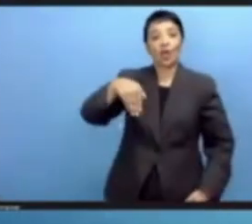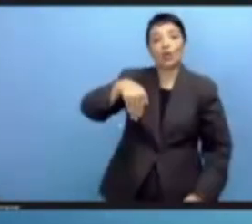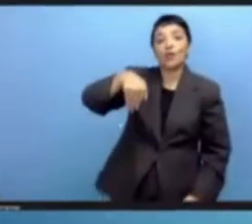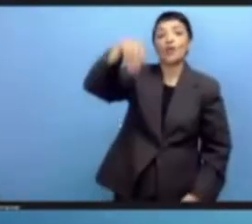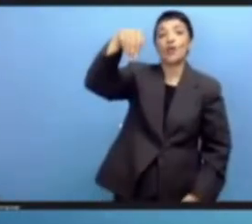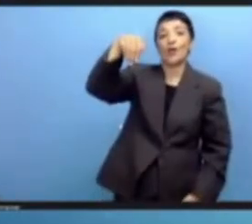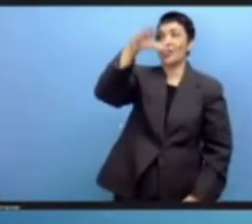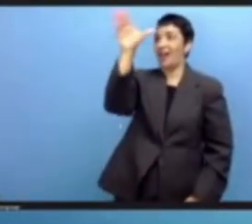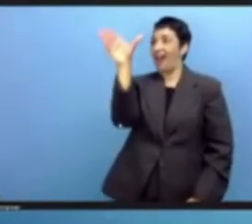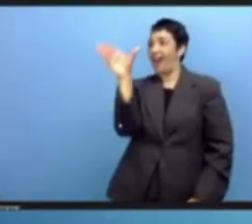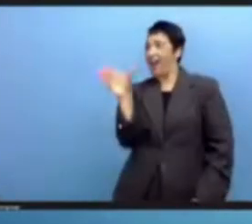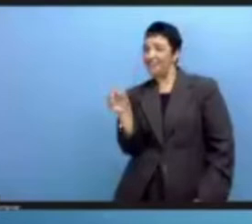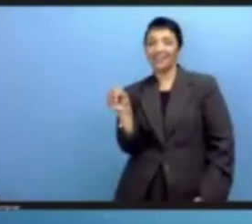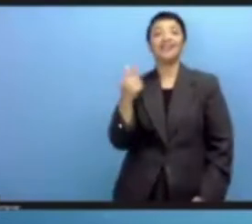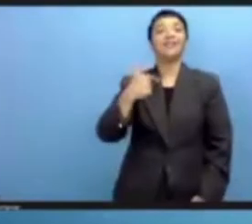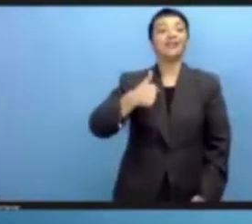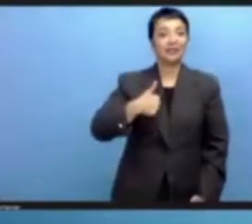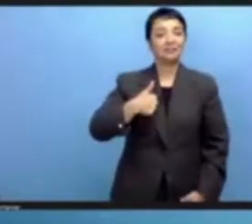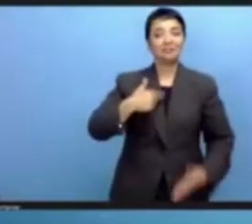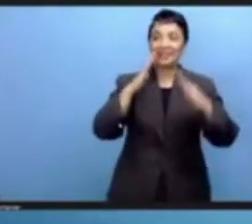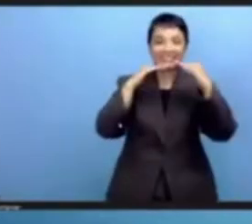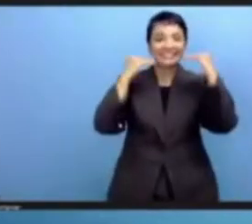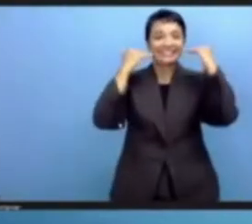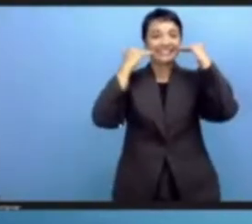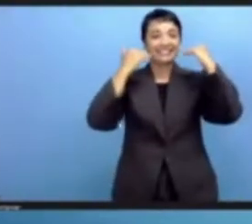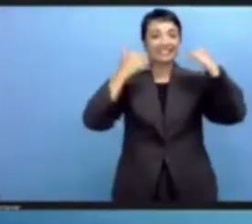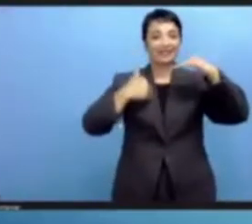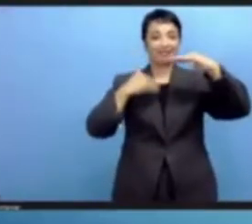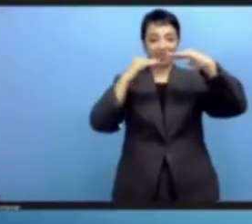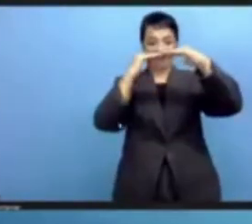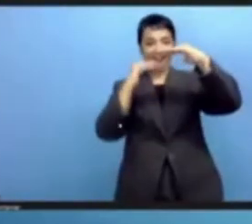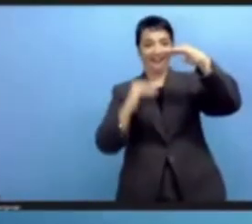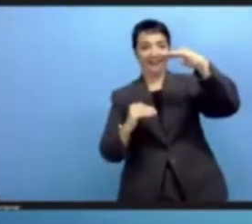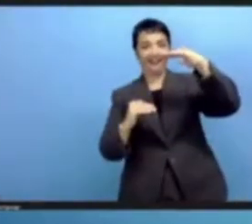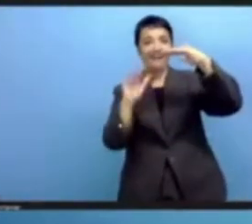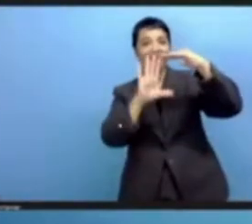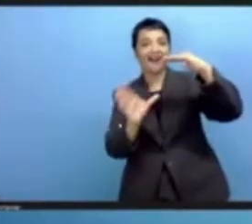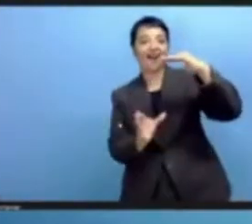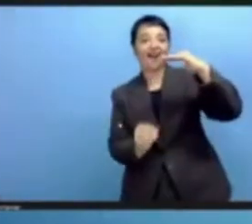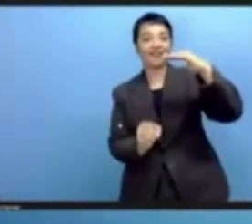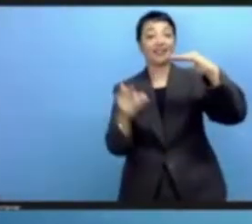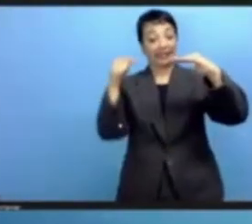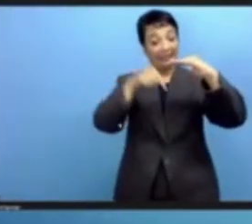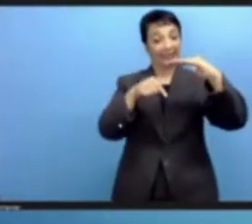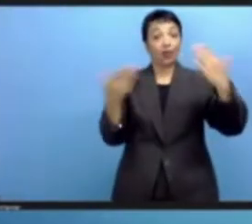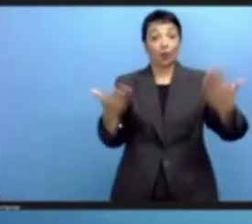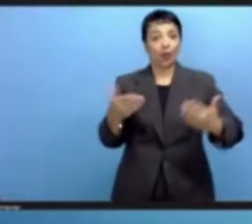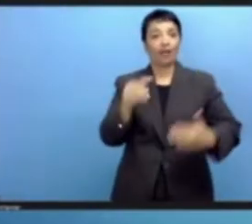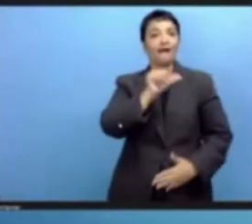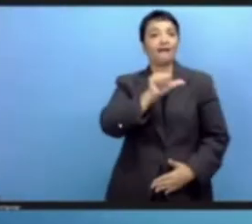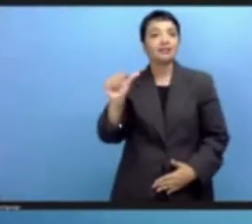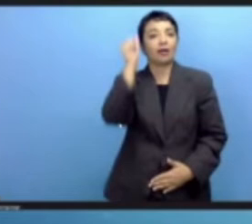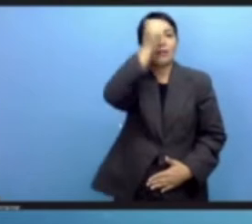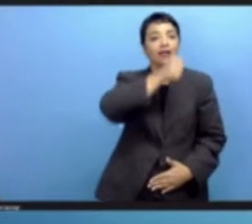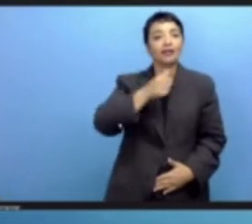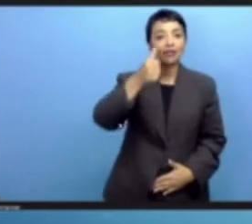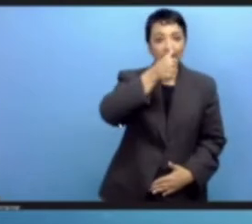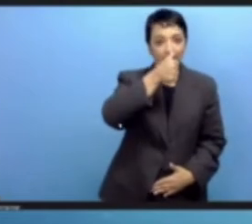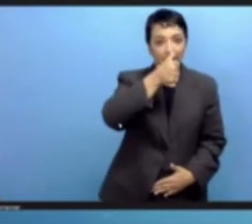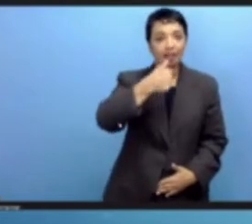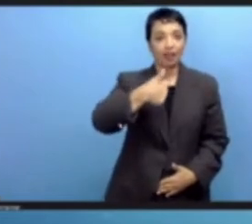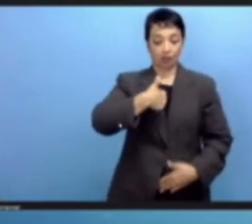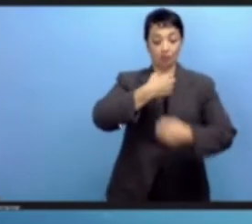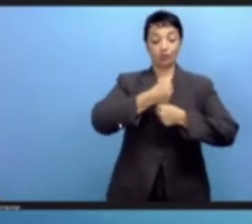here in sub-Saharan Africa in Ethiopia as the representative of the UNESCO